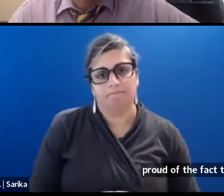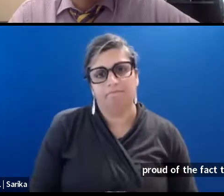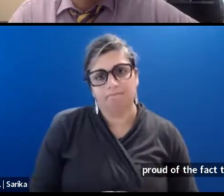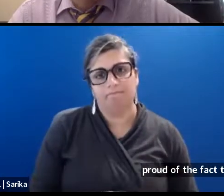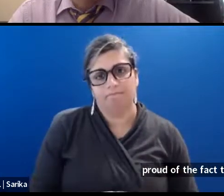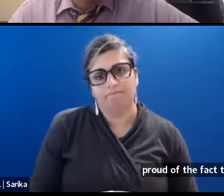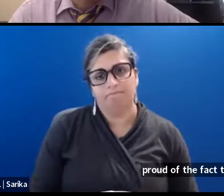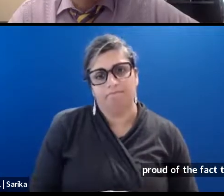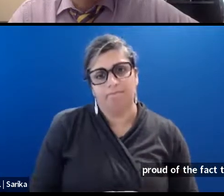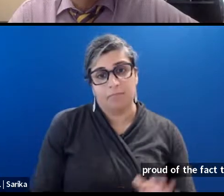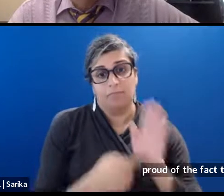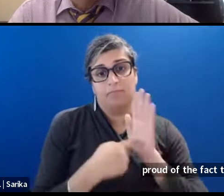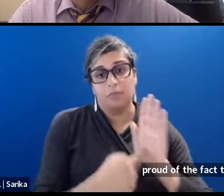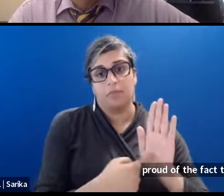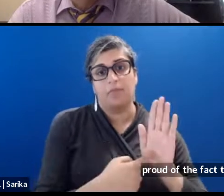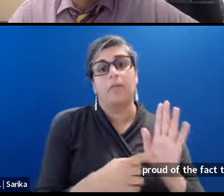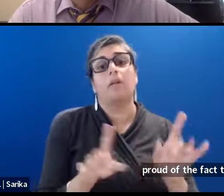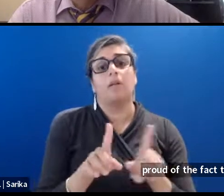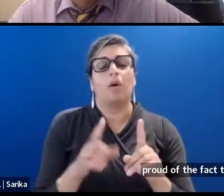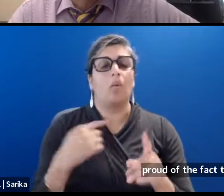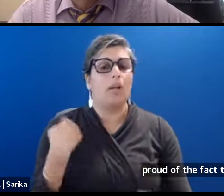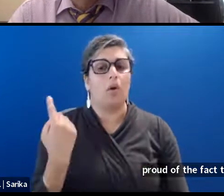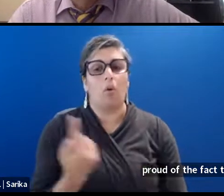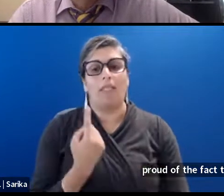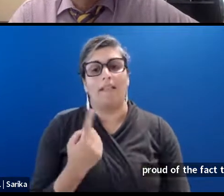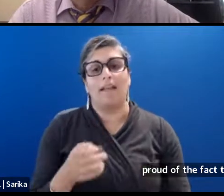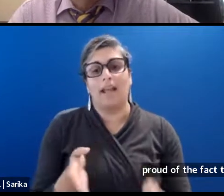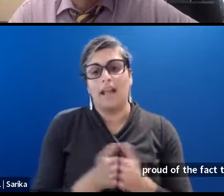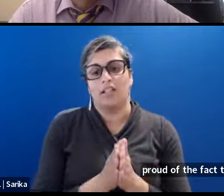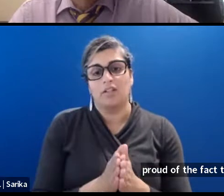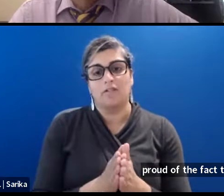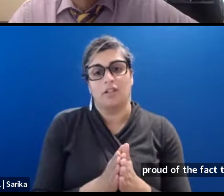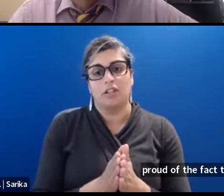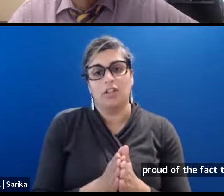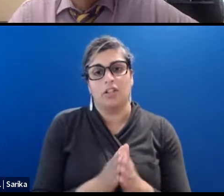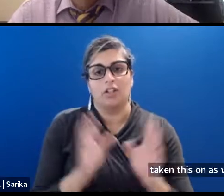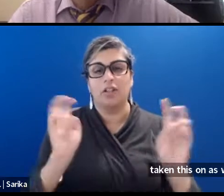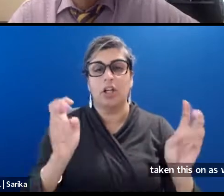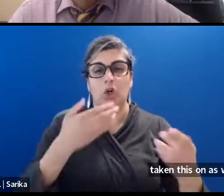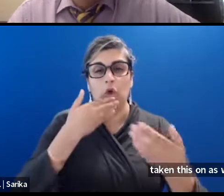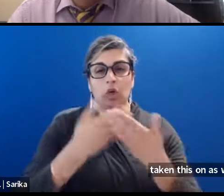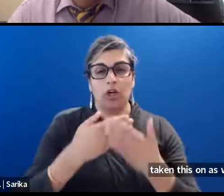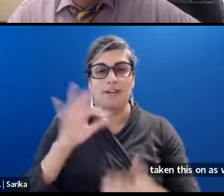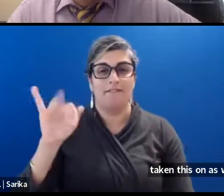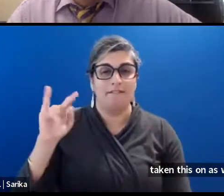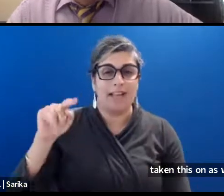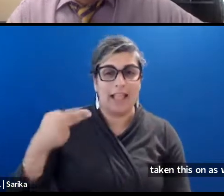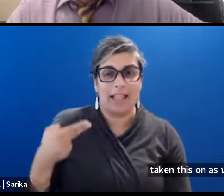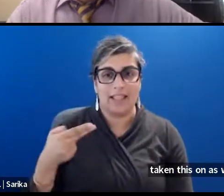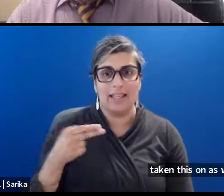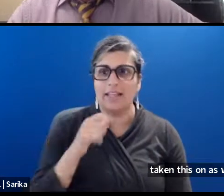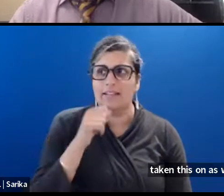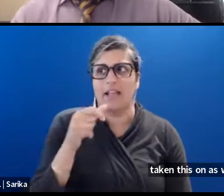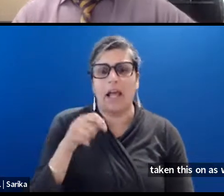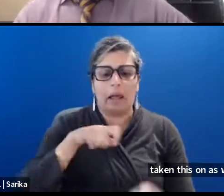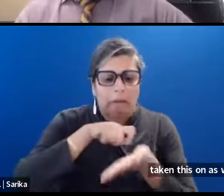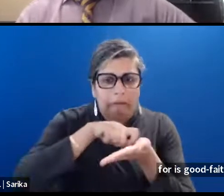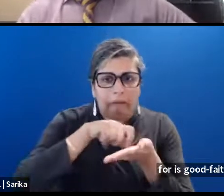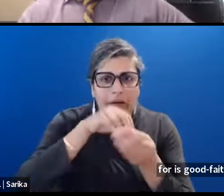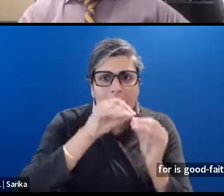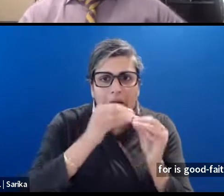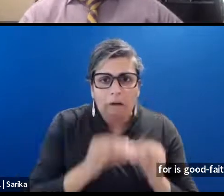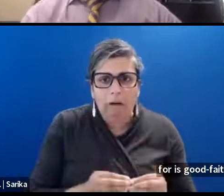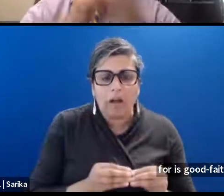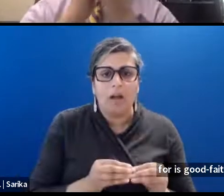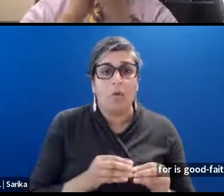uh, you know, demonstrated, uh, and again, all we ask for is good faith efforts that they, uh, we're there, it's not a quota. We do ask them to establish